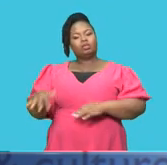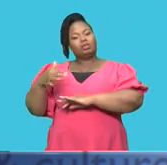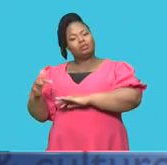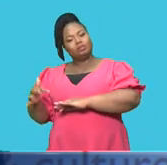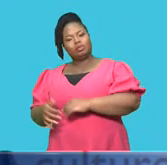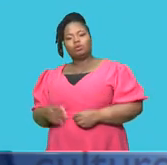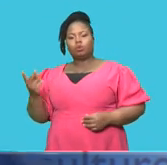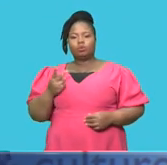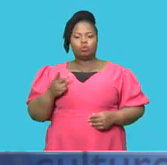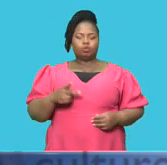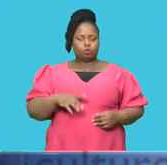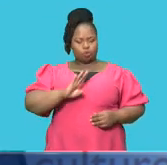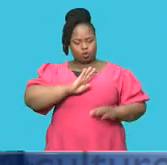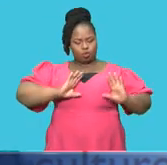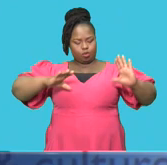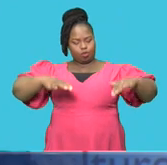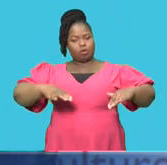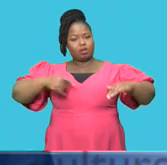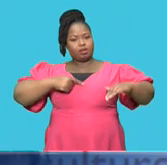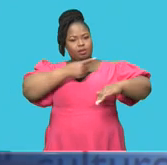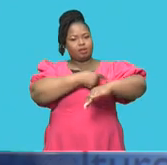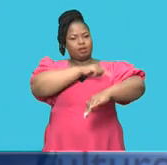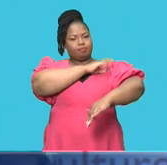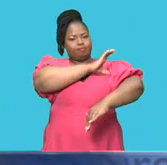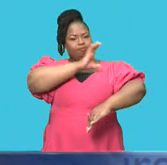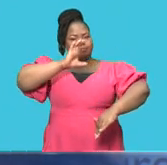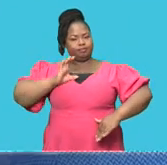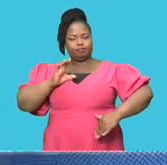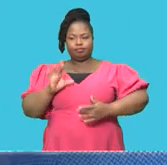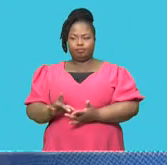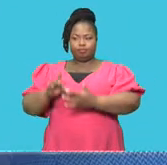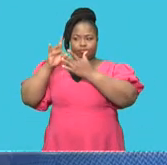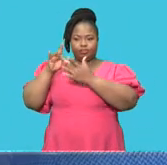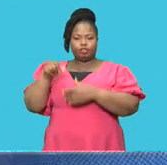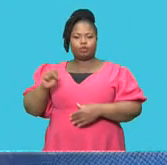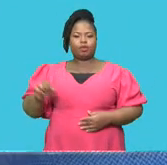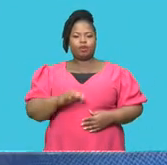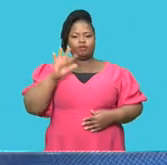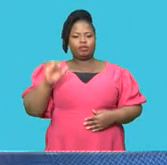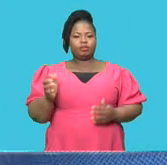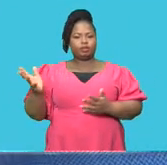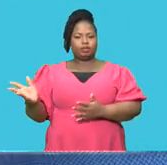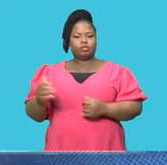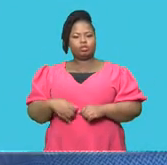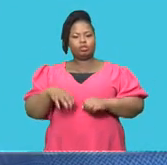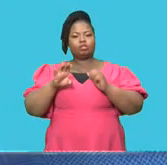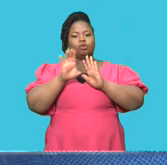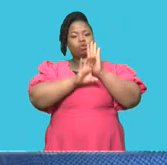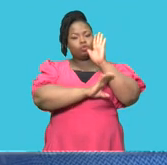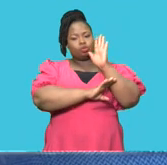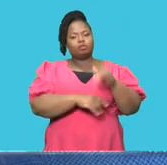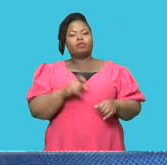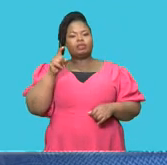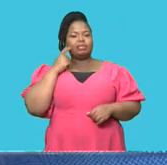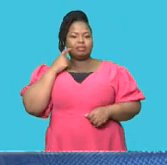only a body with a mandate from the nation. An elected body of South Africans can draft the constitution, but we